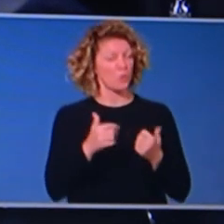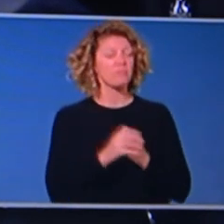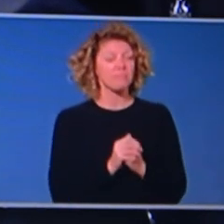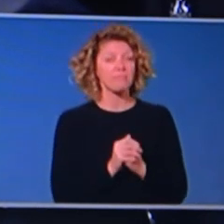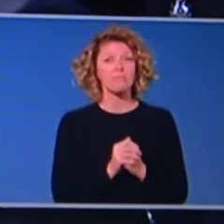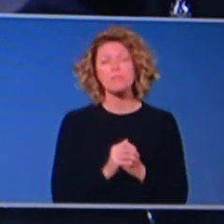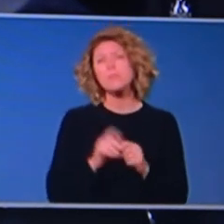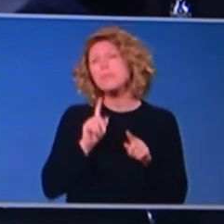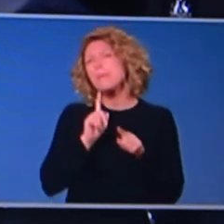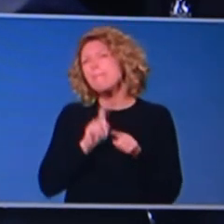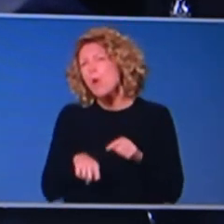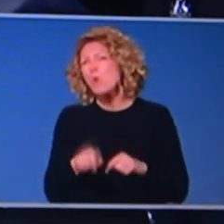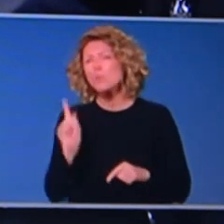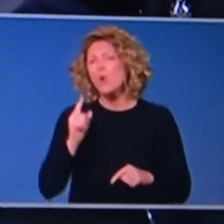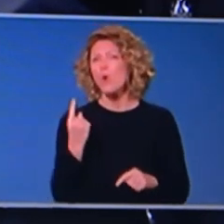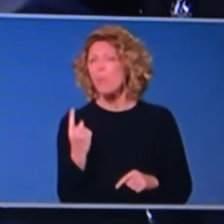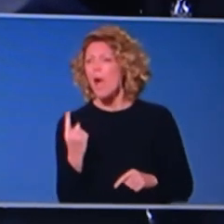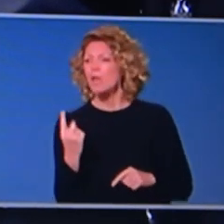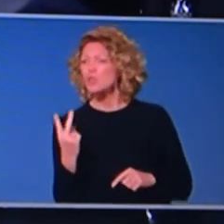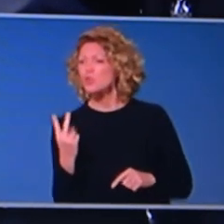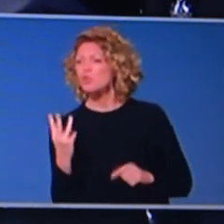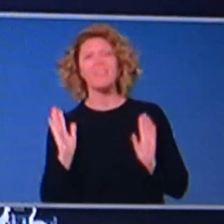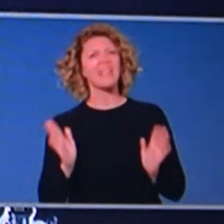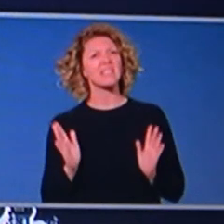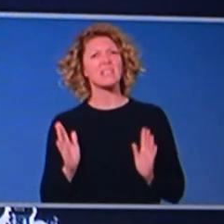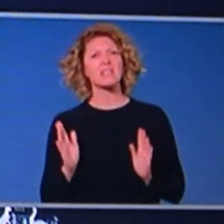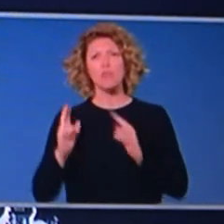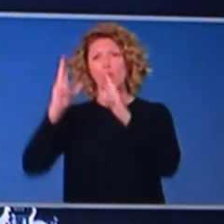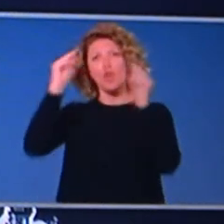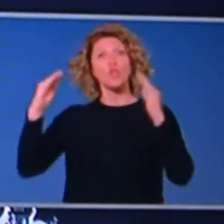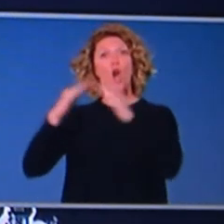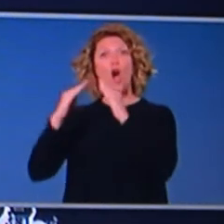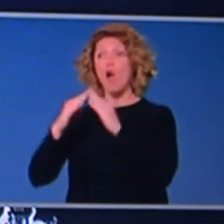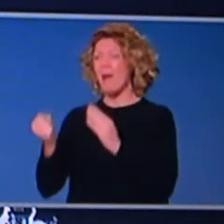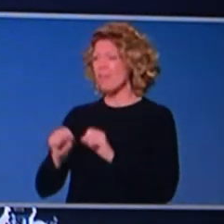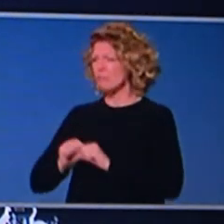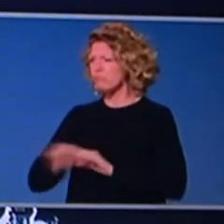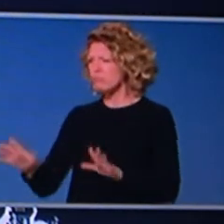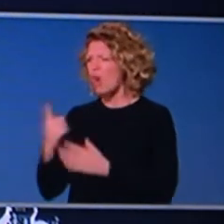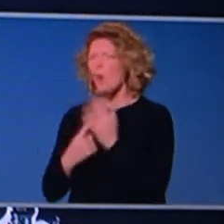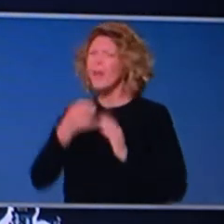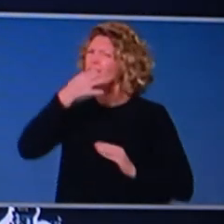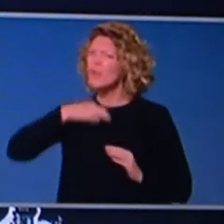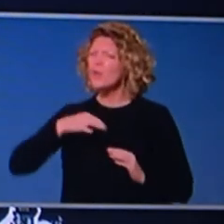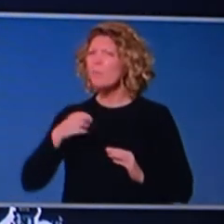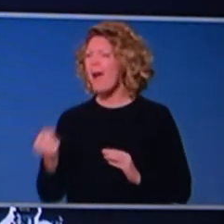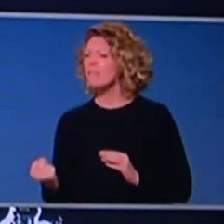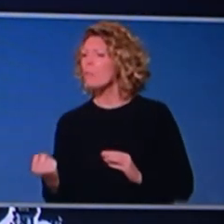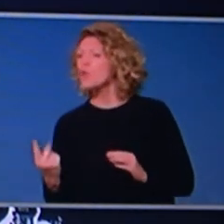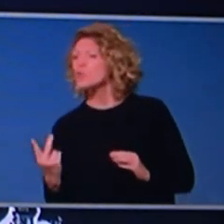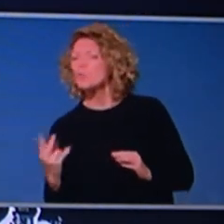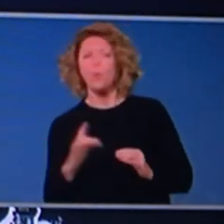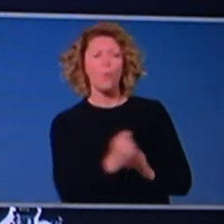one, two or three cases within a facility. Only on a couple of occasions have we had more. And Dorothy Henderson